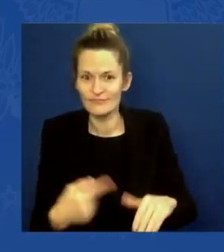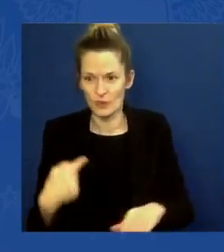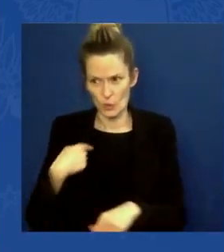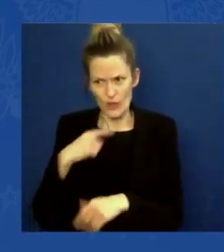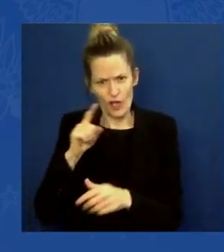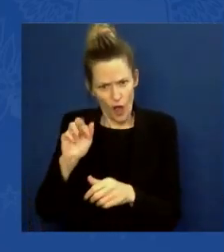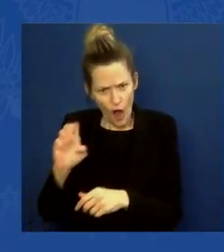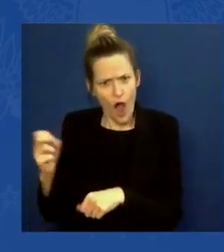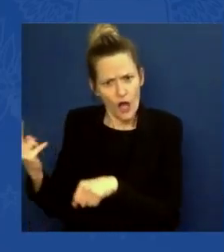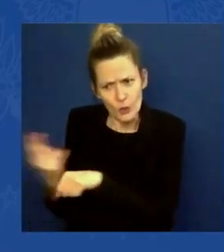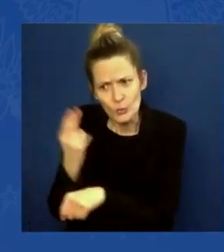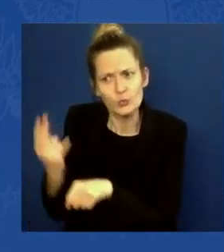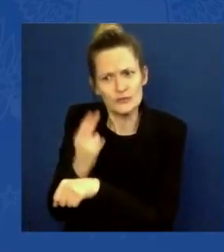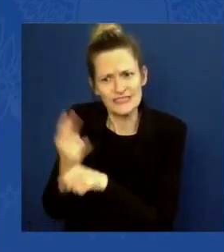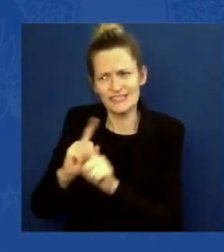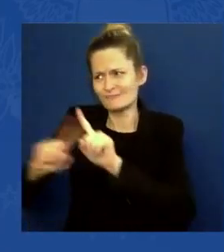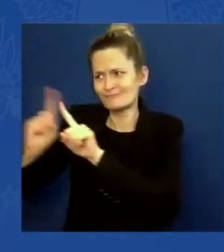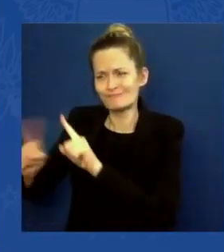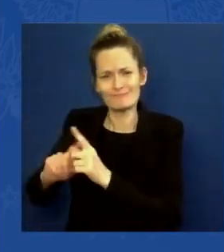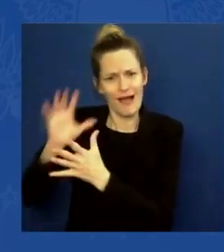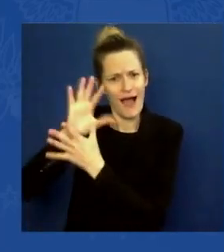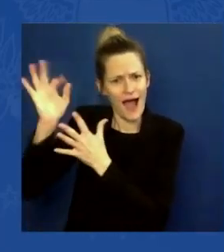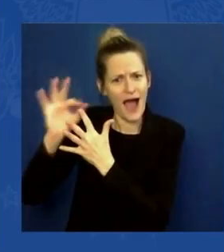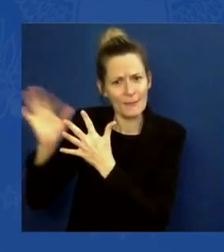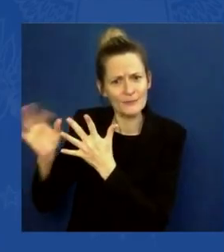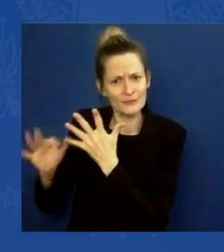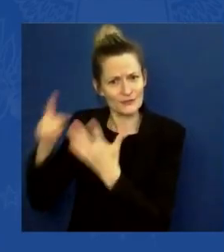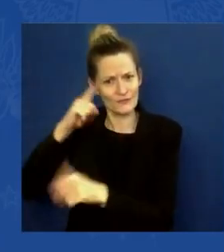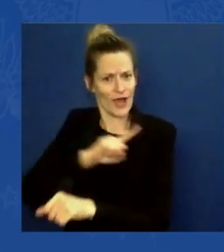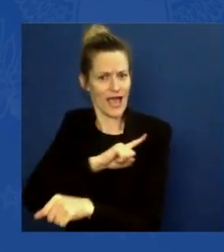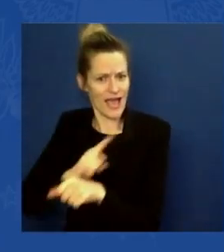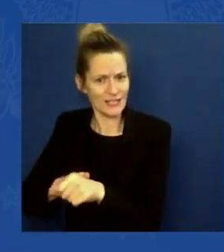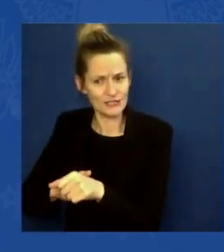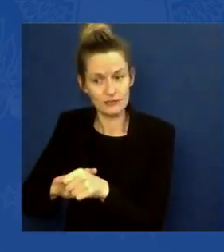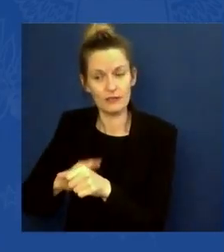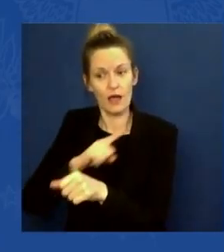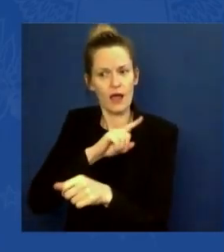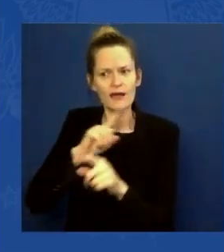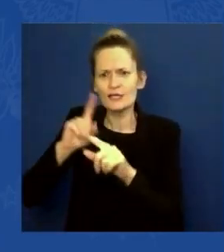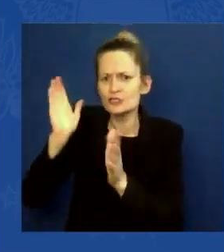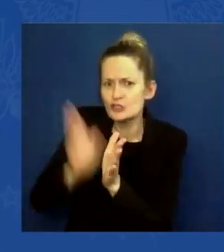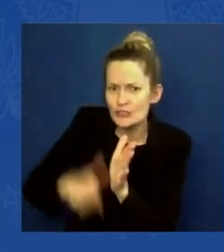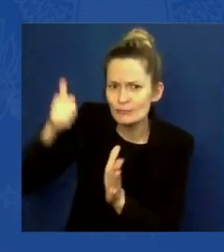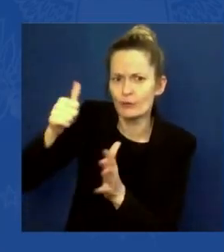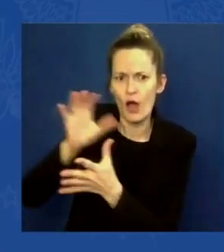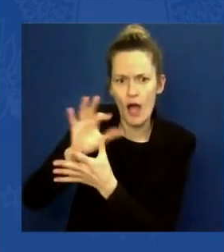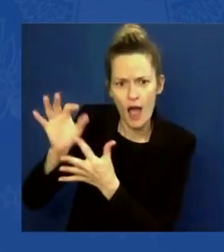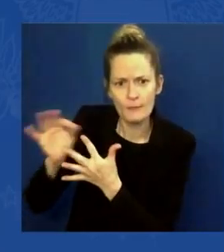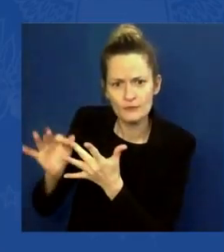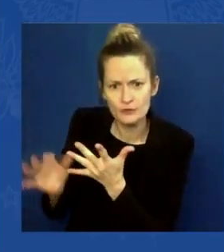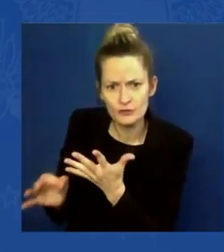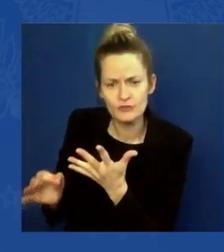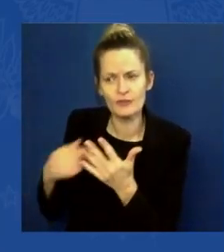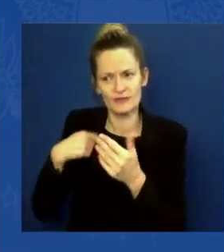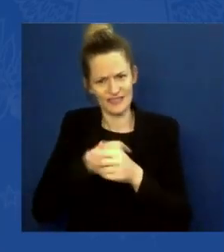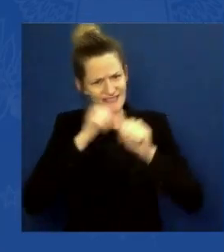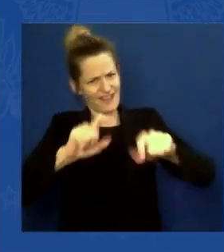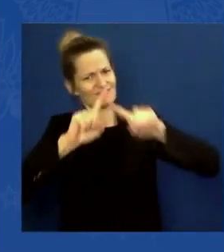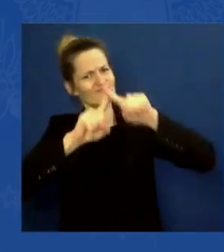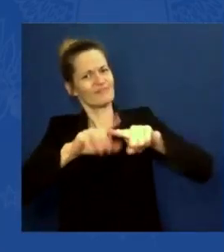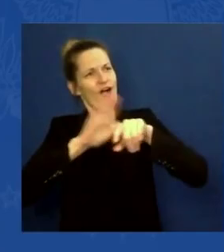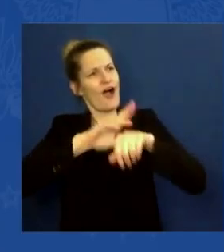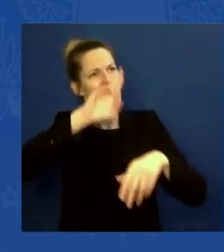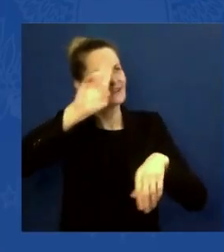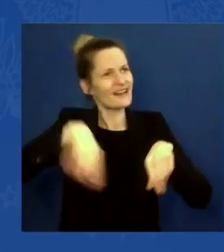country. Now, we need to take the next step of continuing to drive prices down and job creation up,